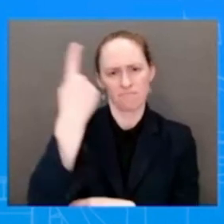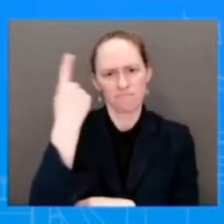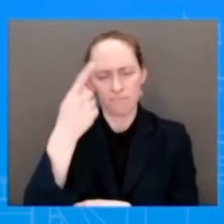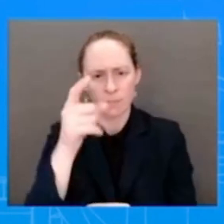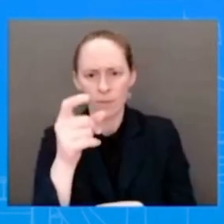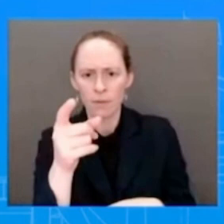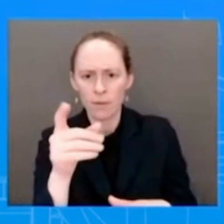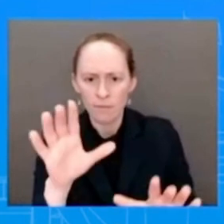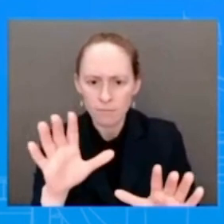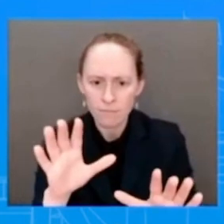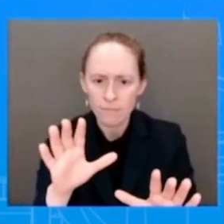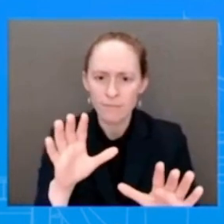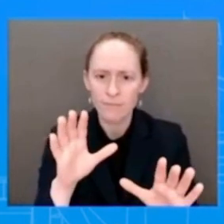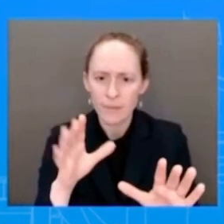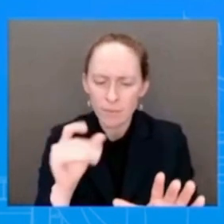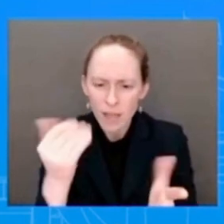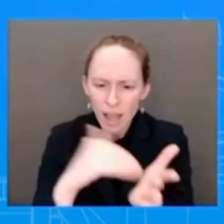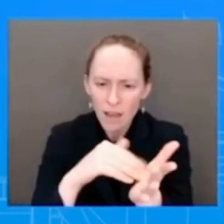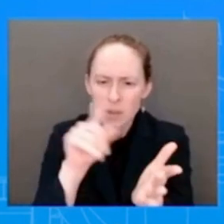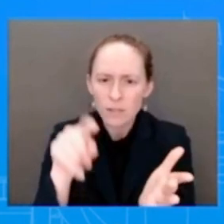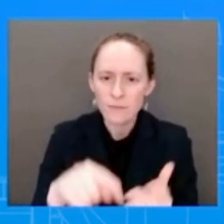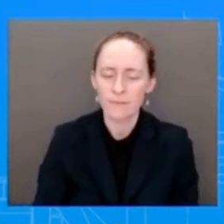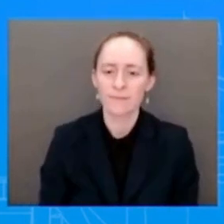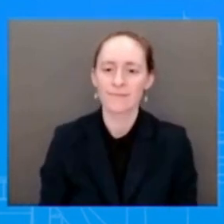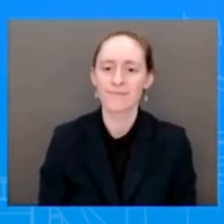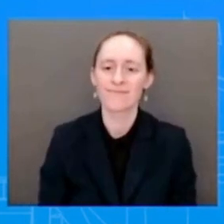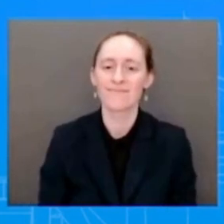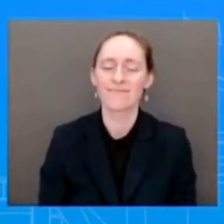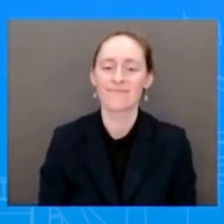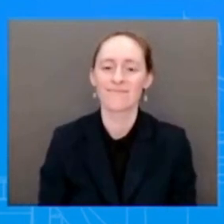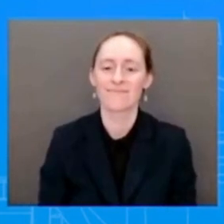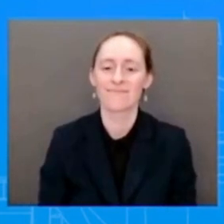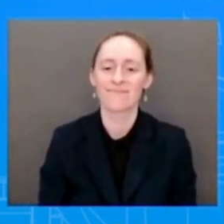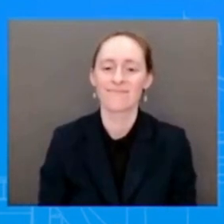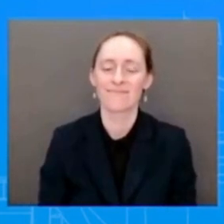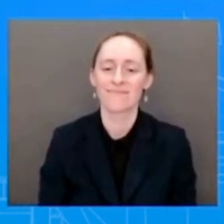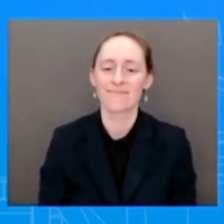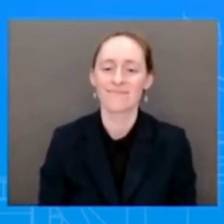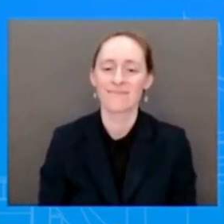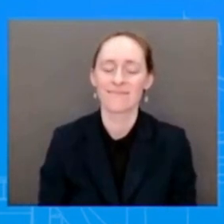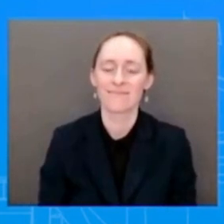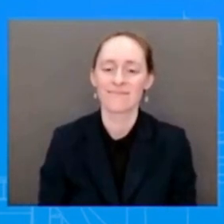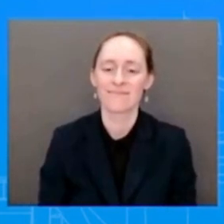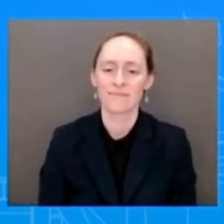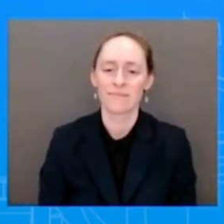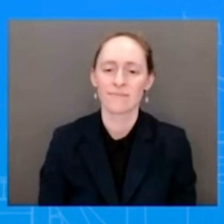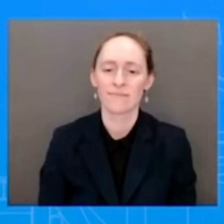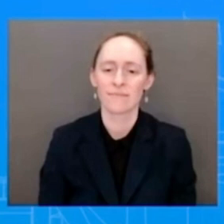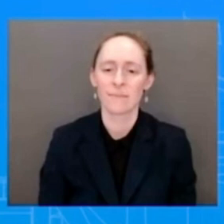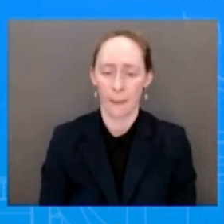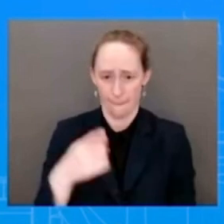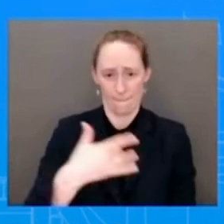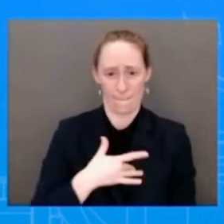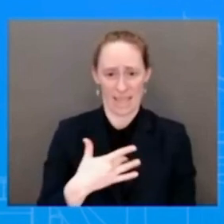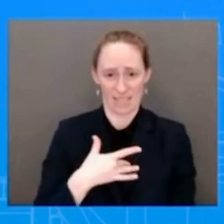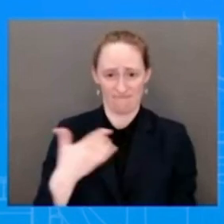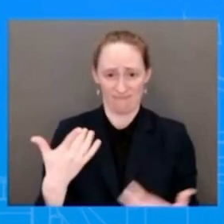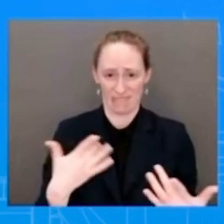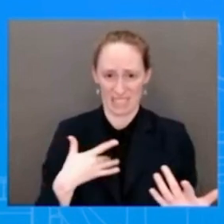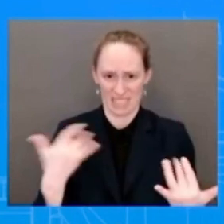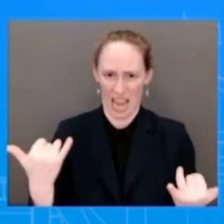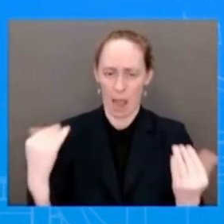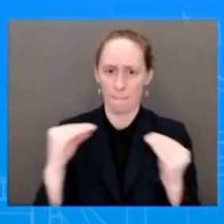finish your question. And then, is there a concern that the expanded military presence could further provoke